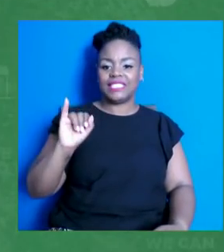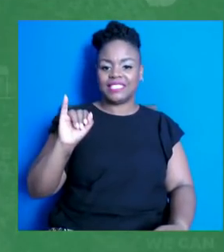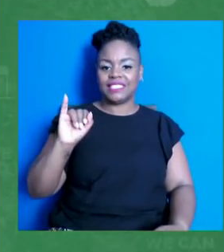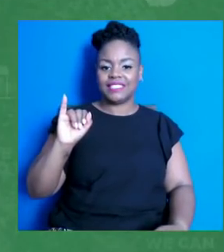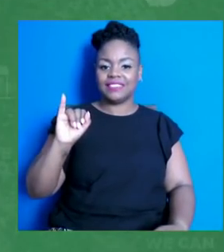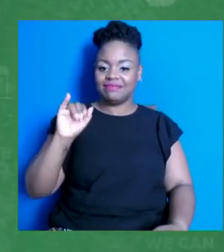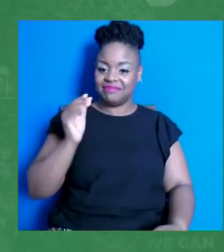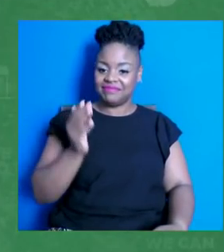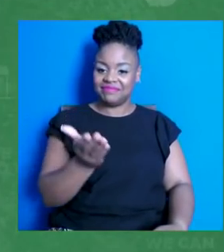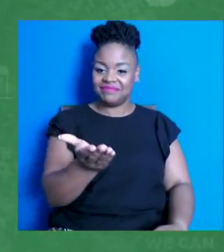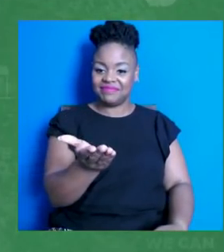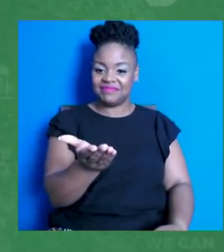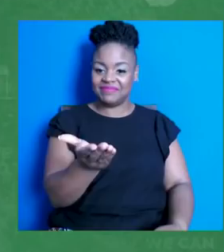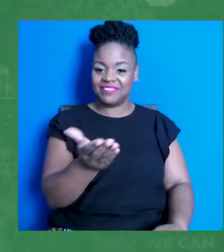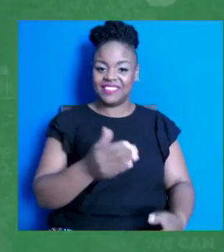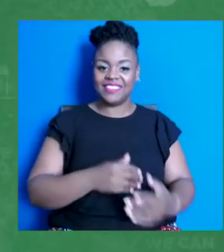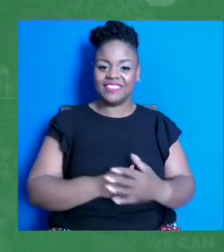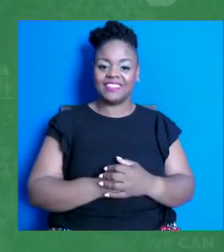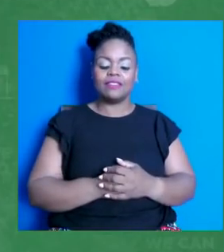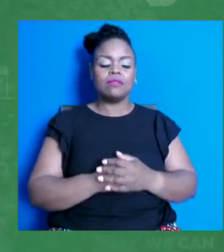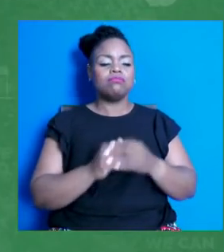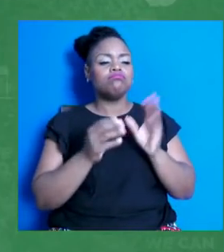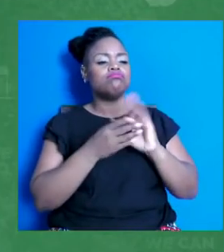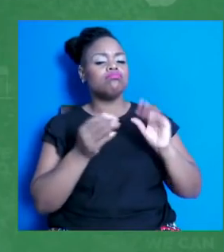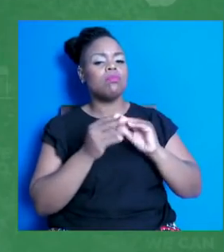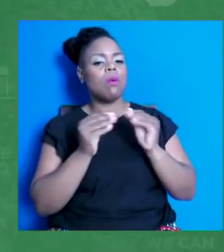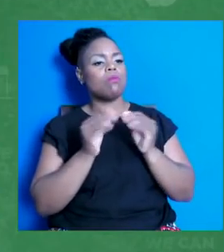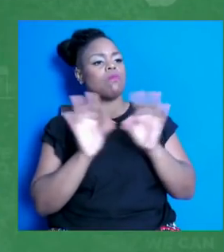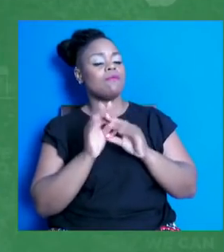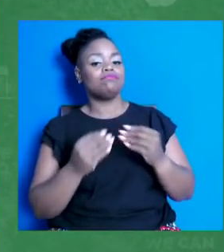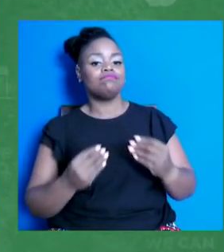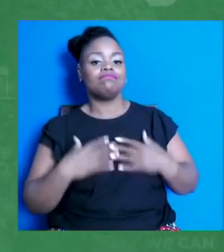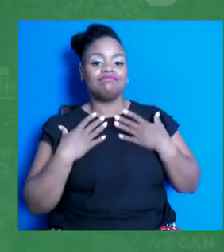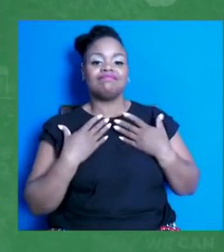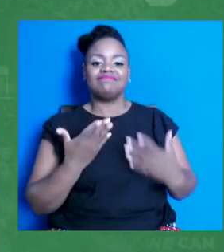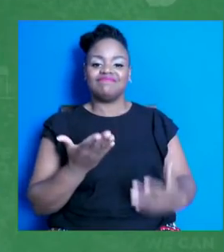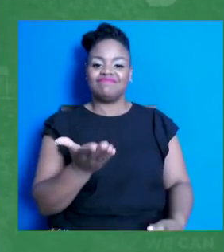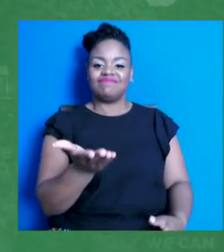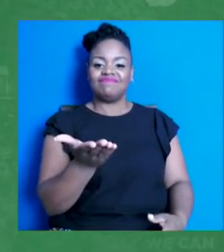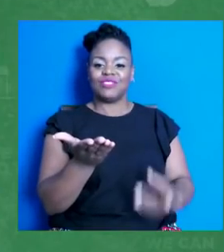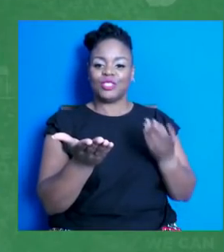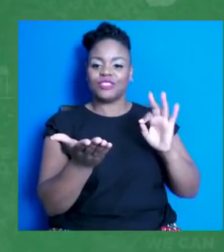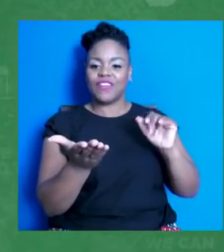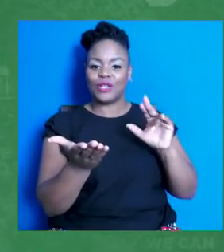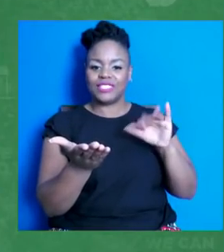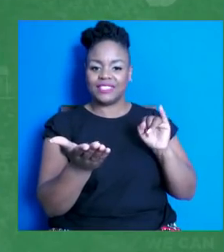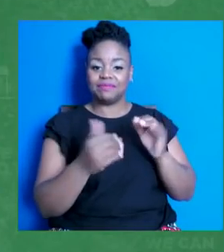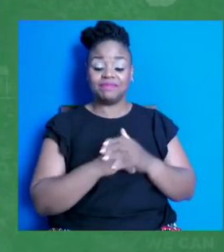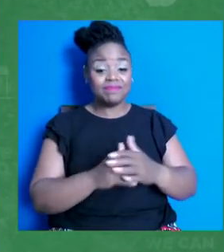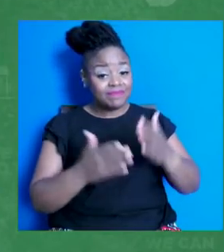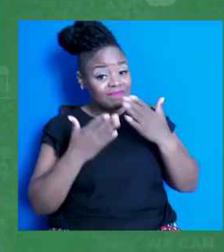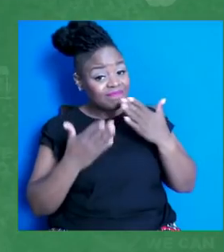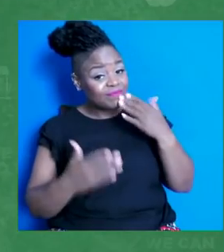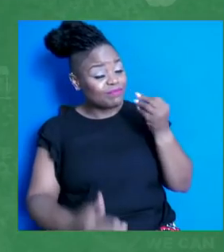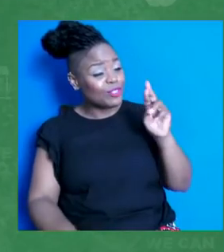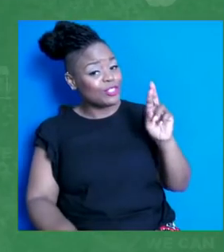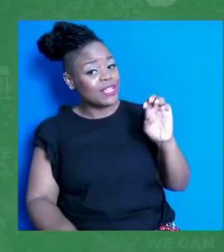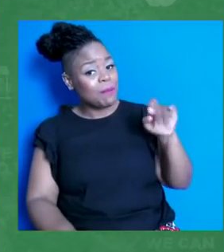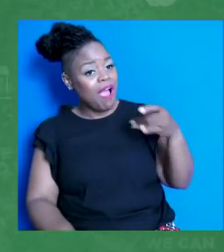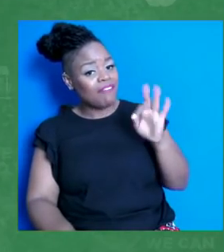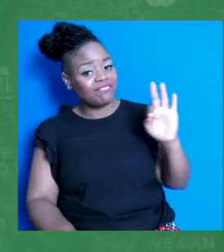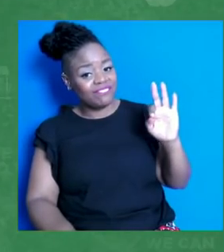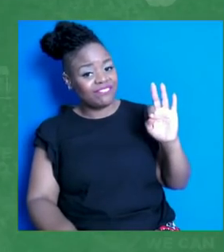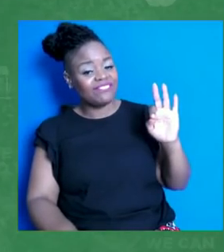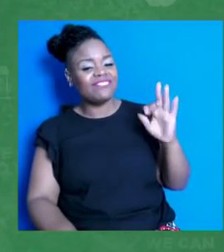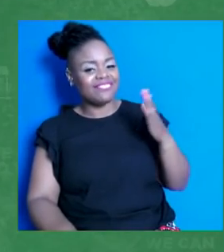Dr. Fauci, take it away. Dr. Thank you so much, Mr. Amhoff. It's great to be with you again, particularly joining this